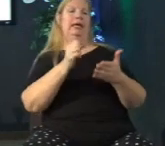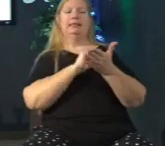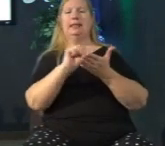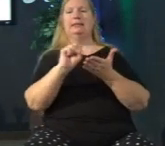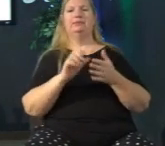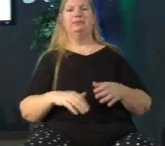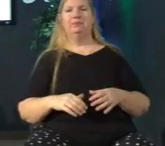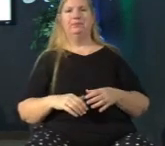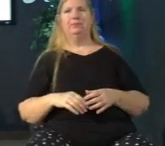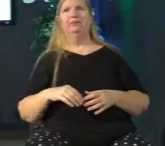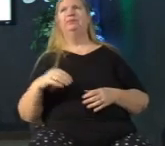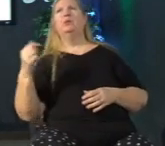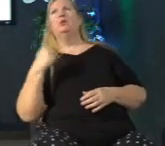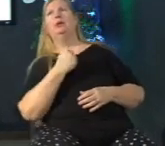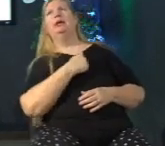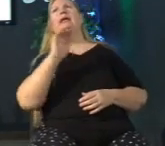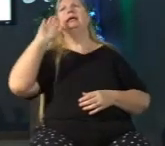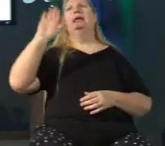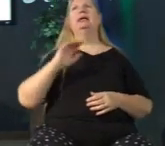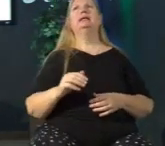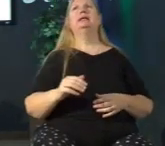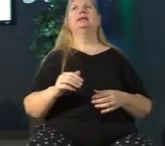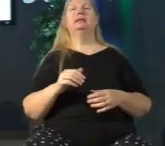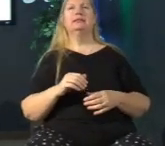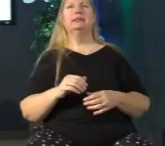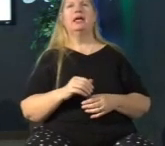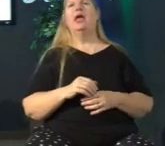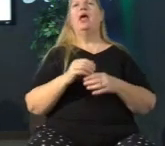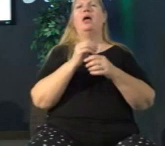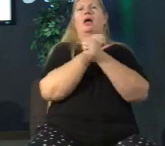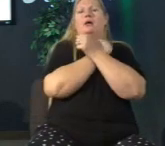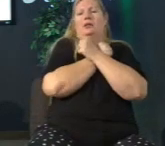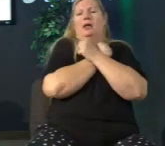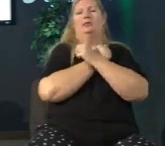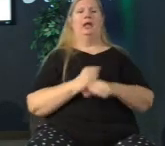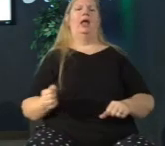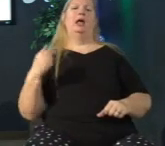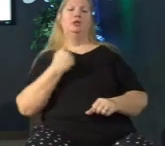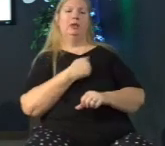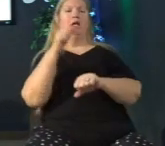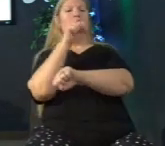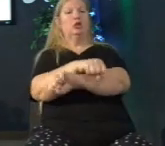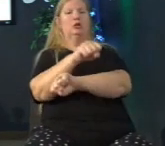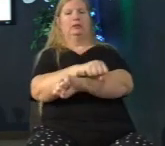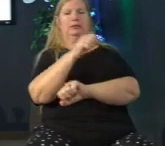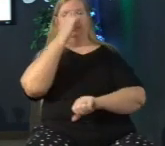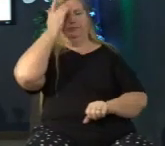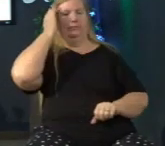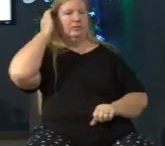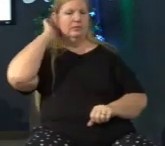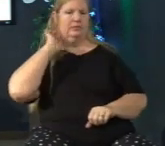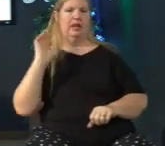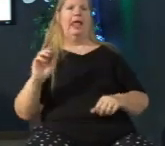we are his beloved and we are conquerors and I think in the midst of our pain we